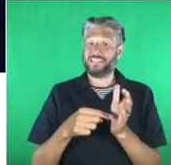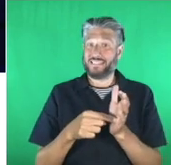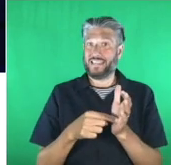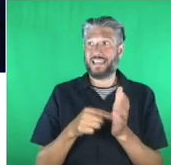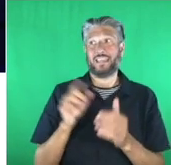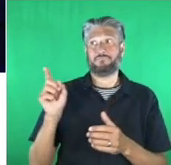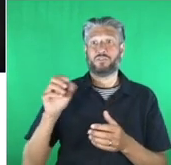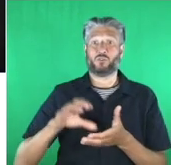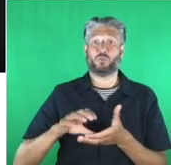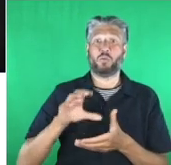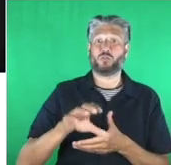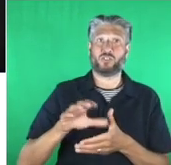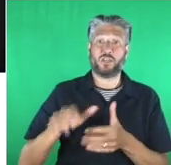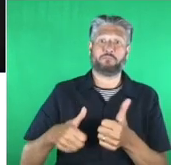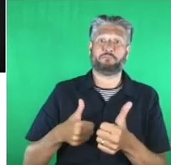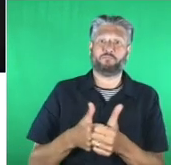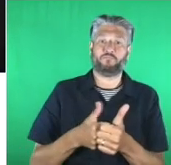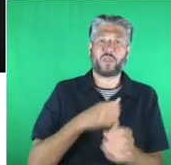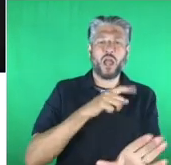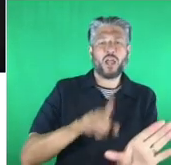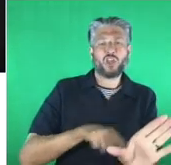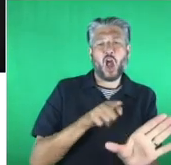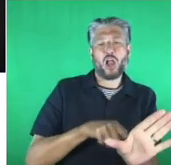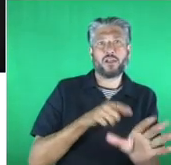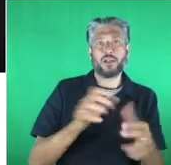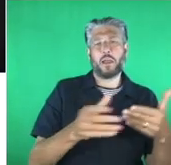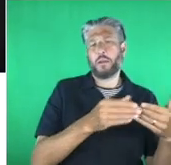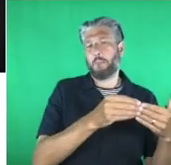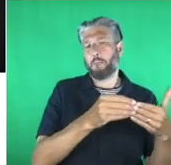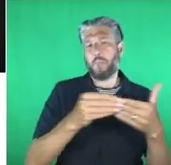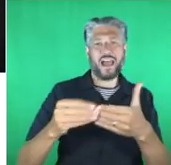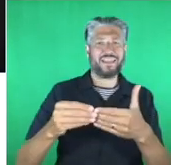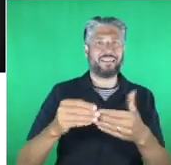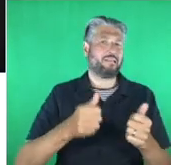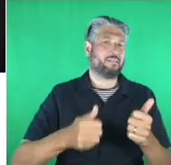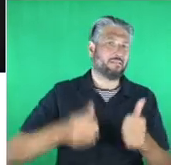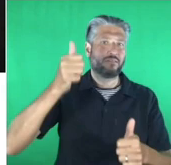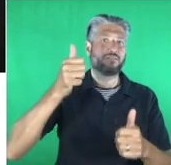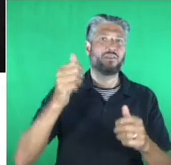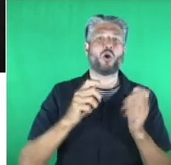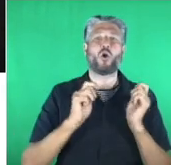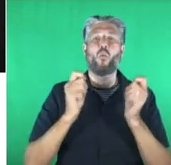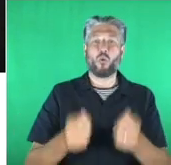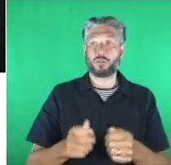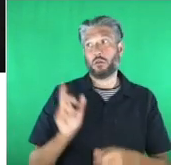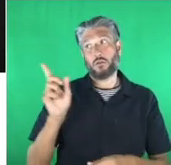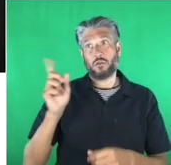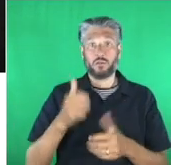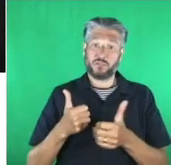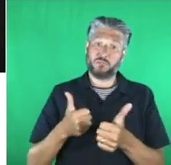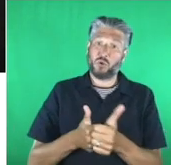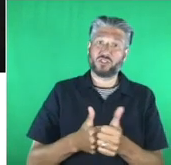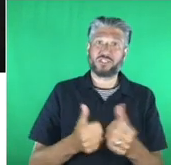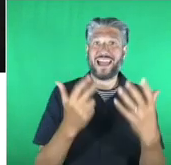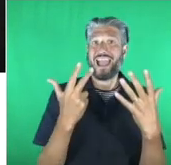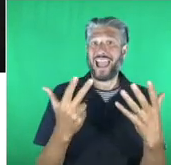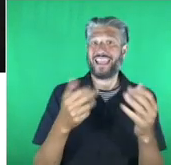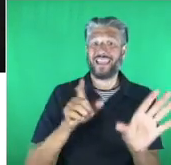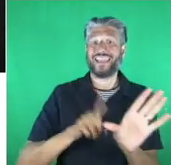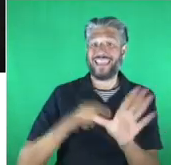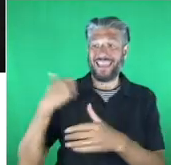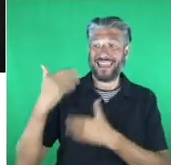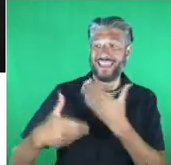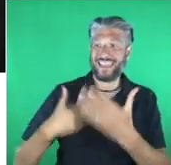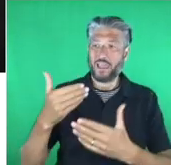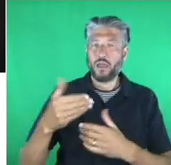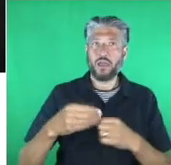pioneer award and they have been sponsoring it for eight years now and this year the number of entries was truly truly incredible